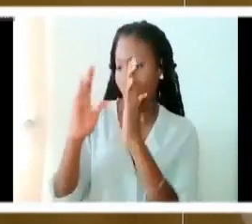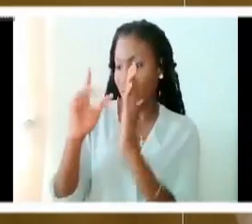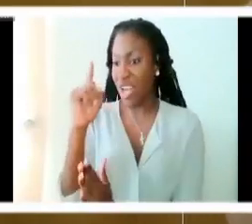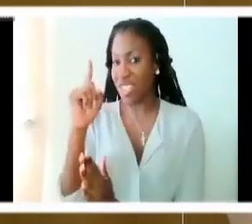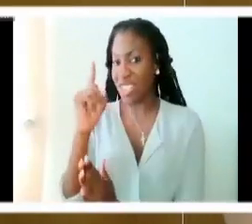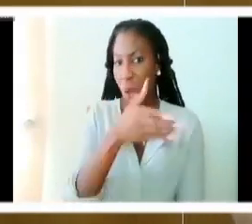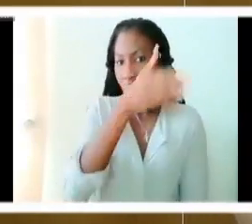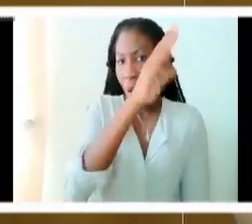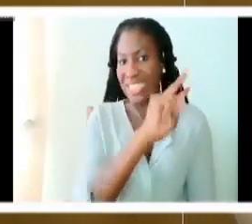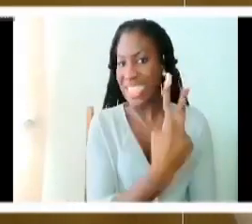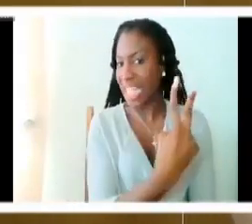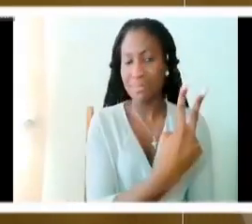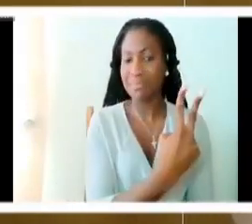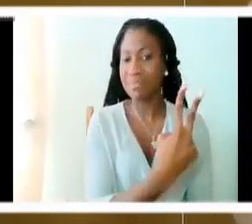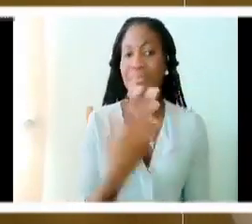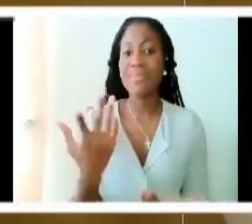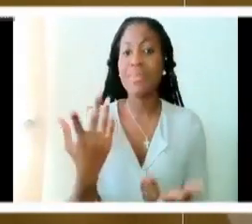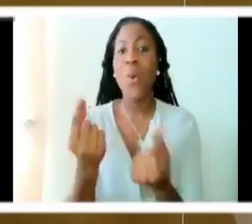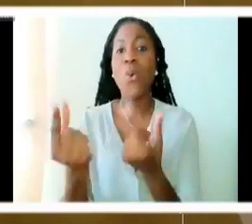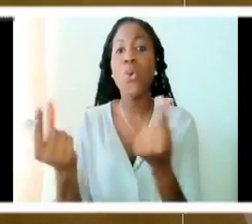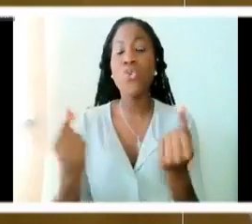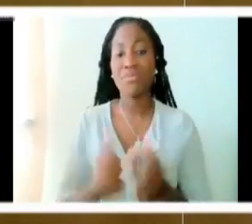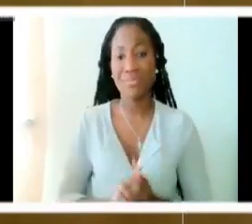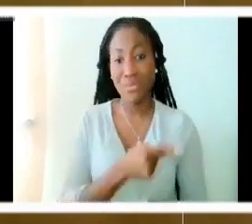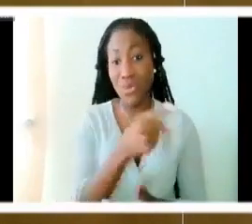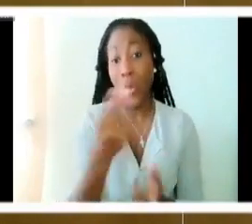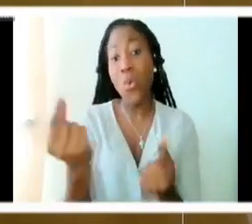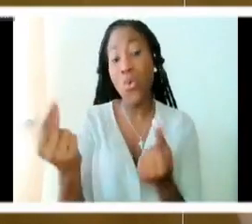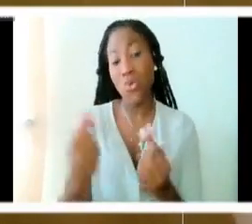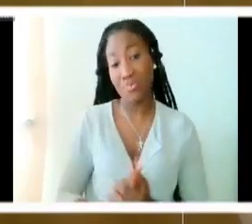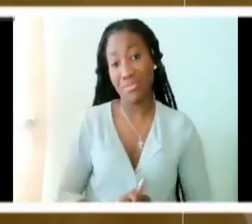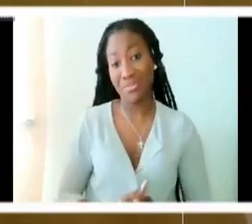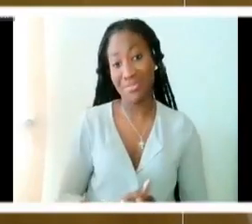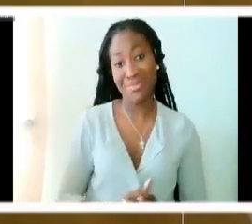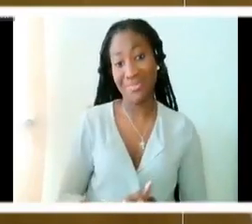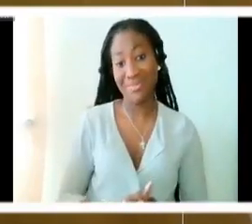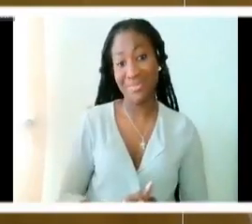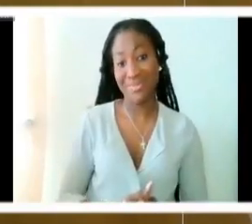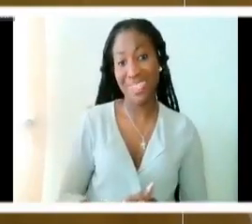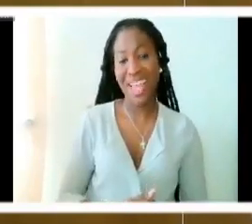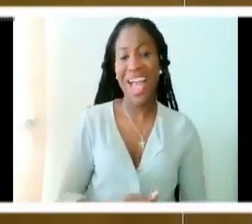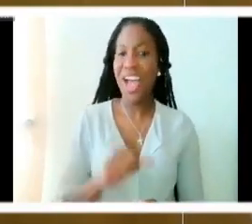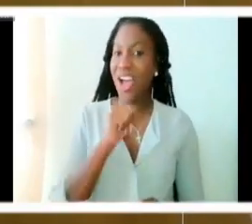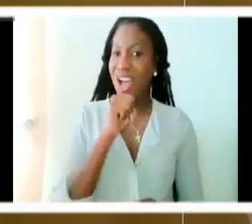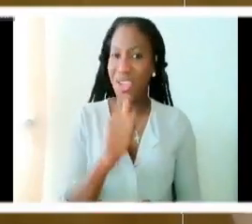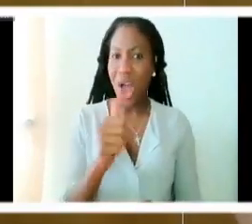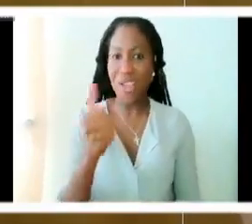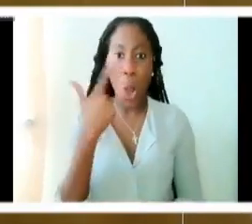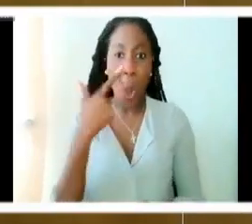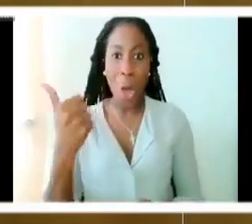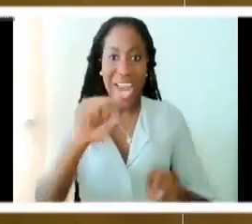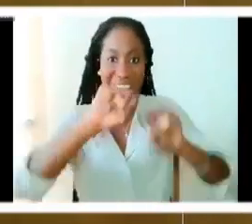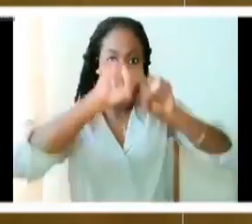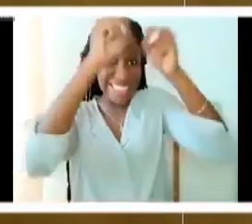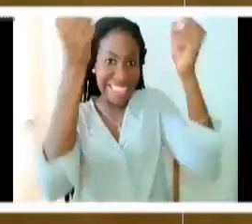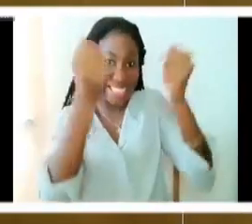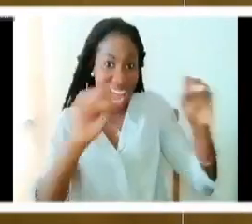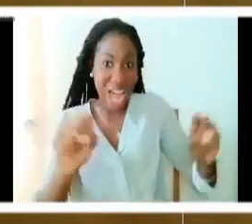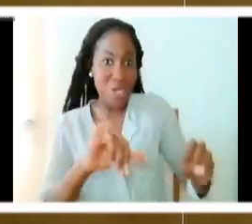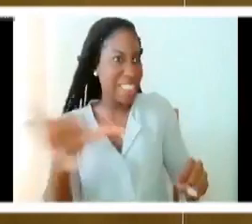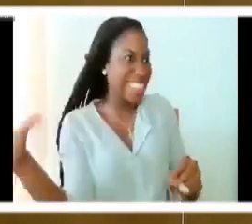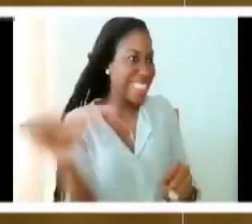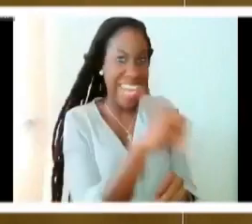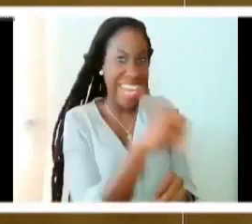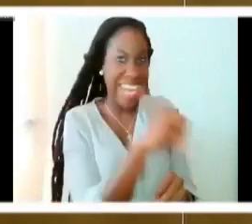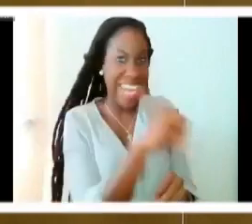what are we doing? What are we doing? We're not erecting shrines and building monuments as the ancients did,